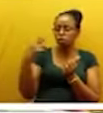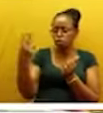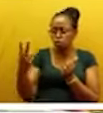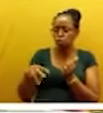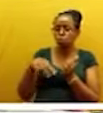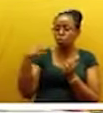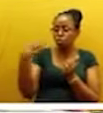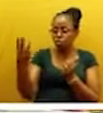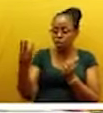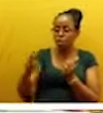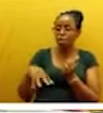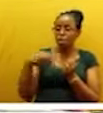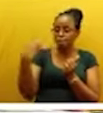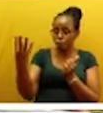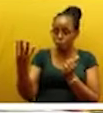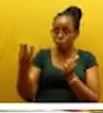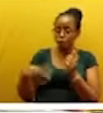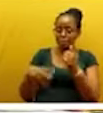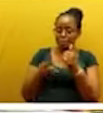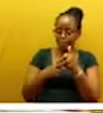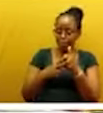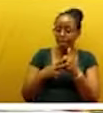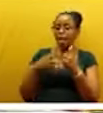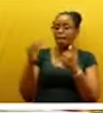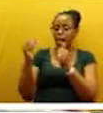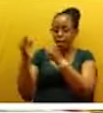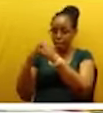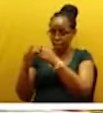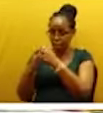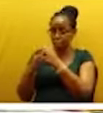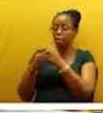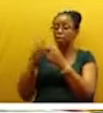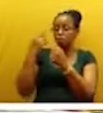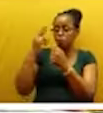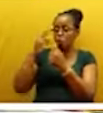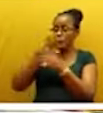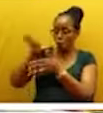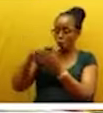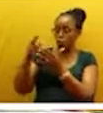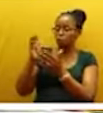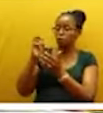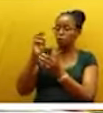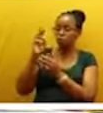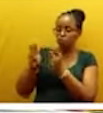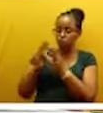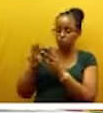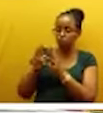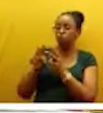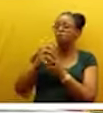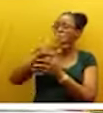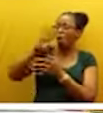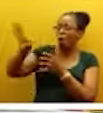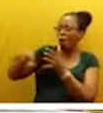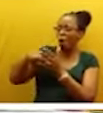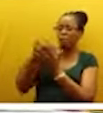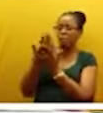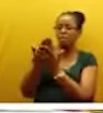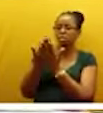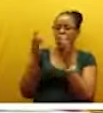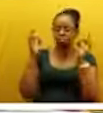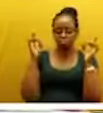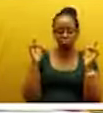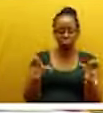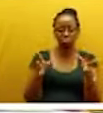4, 7, and 8 of 2022, are hereby dismissed. As a